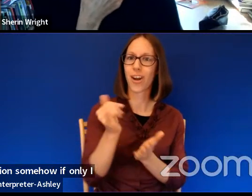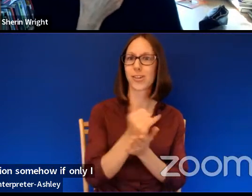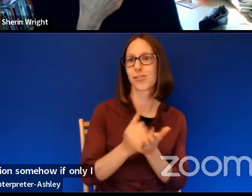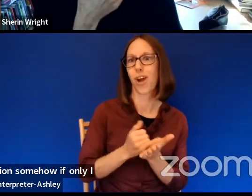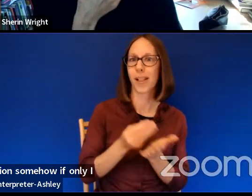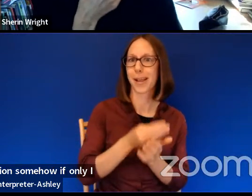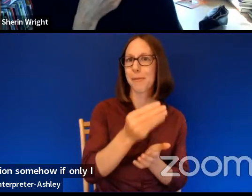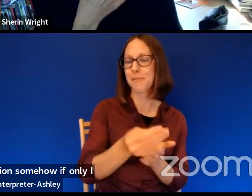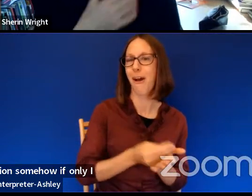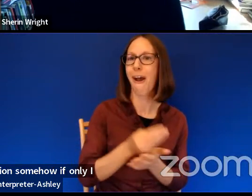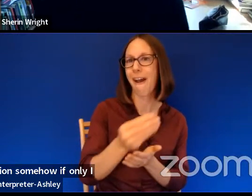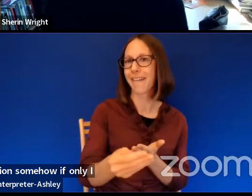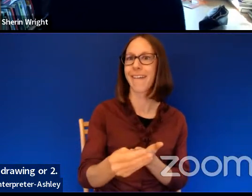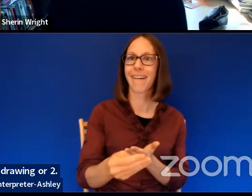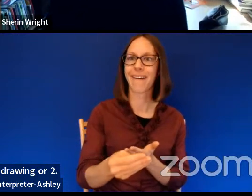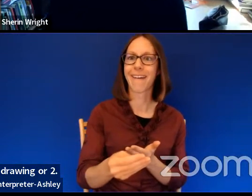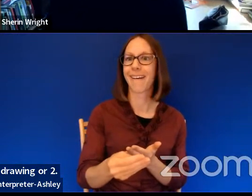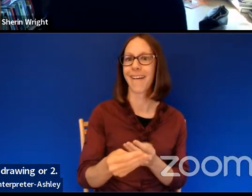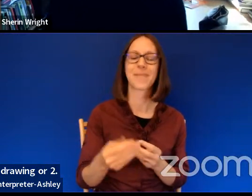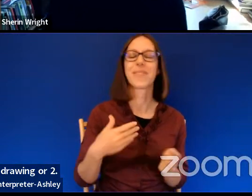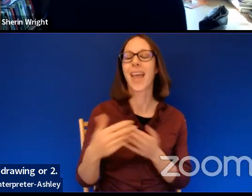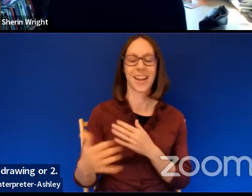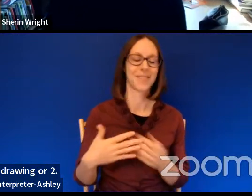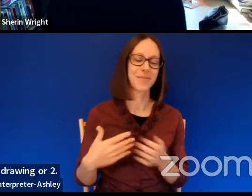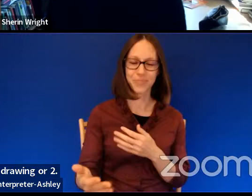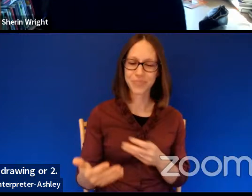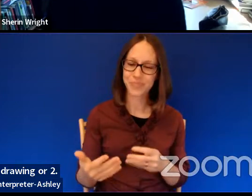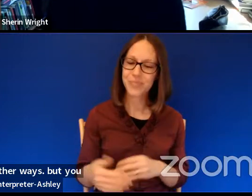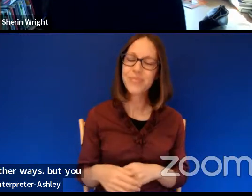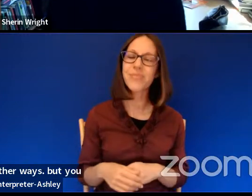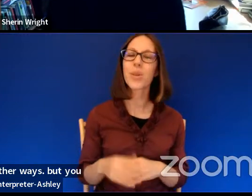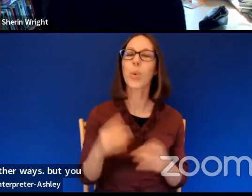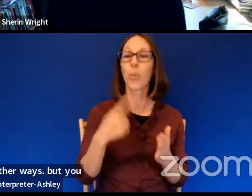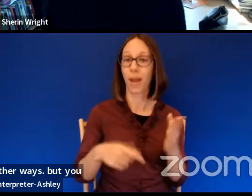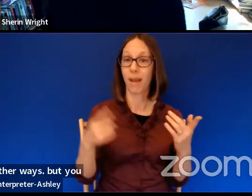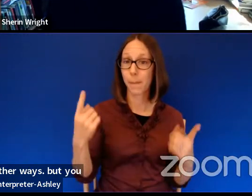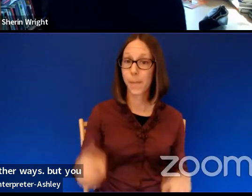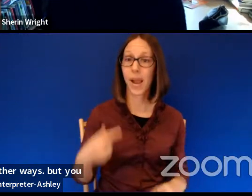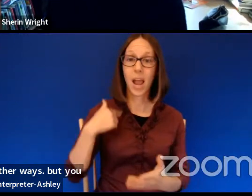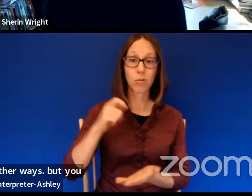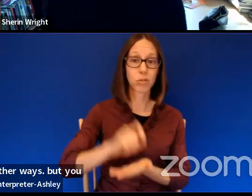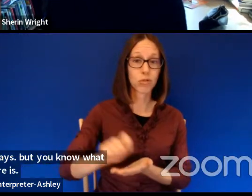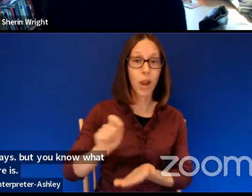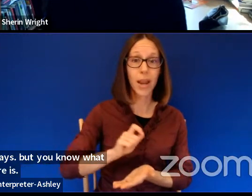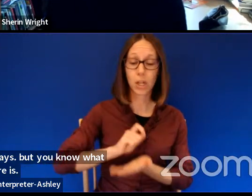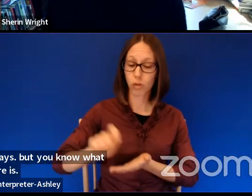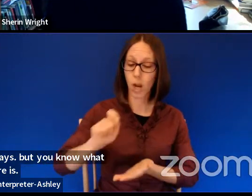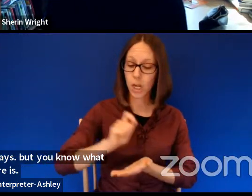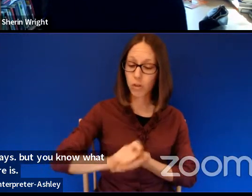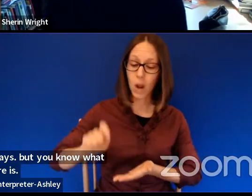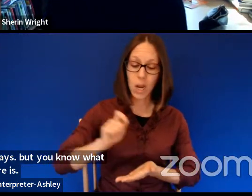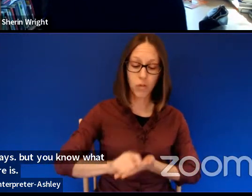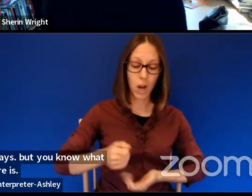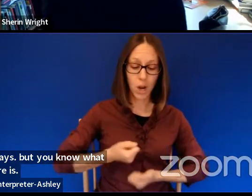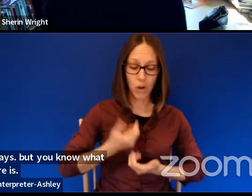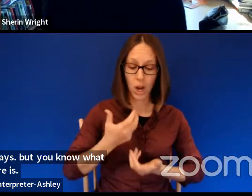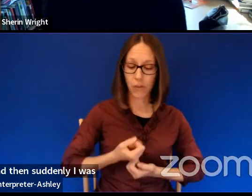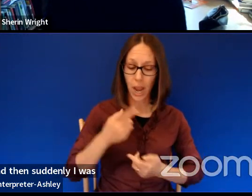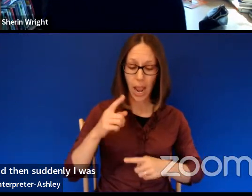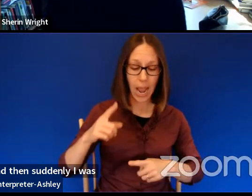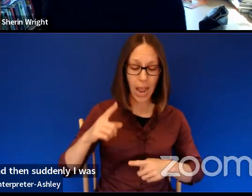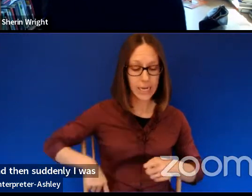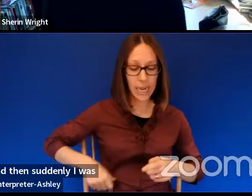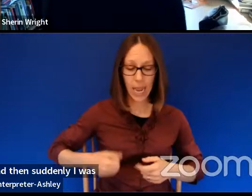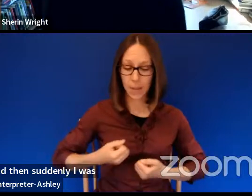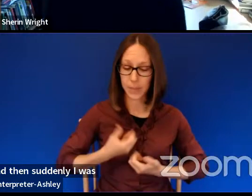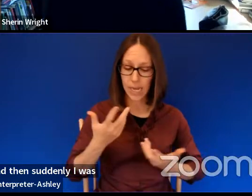would have been right in other ways. But, um, you know, what happened there is I was just writing and writing. And then suddenly I was like, I can't contain this thing. It's, it's